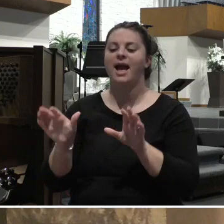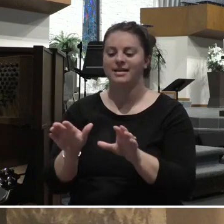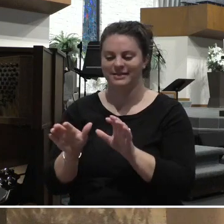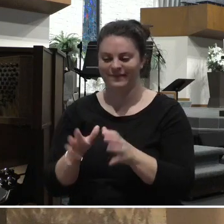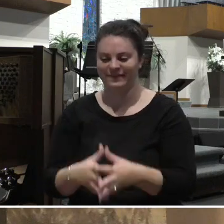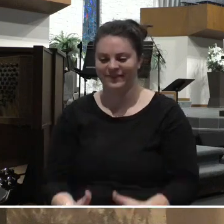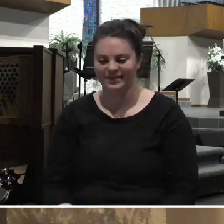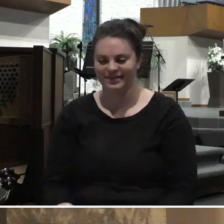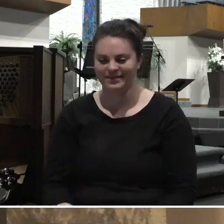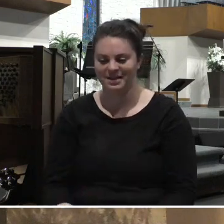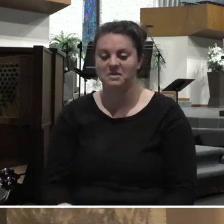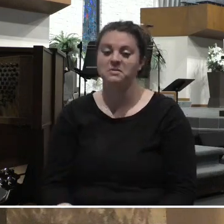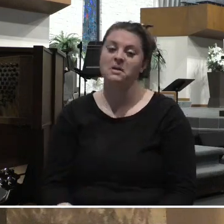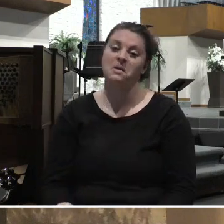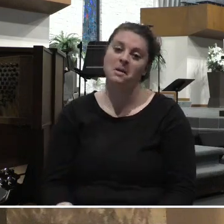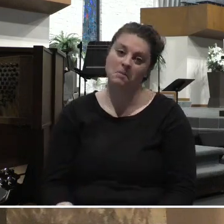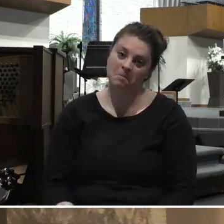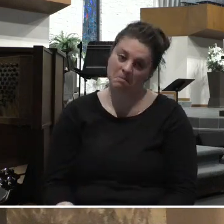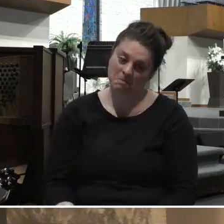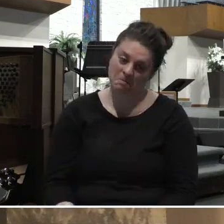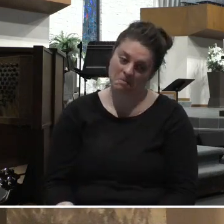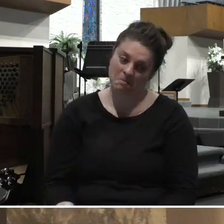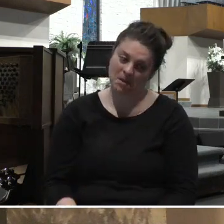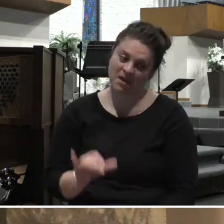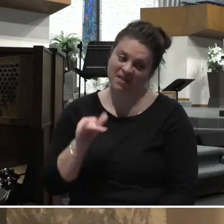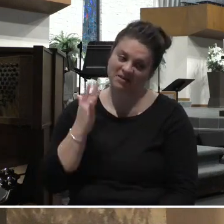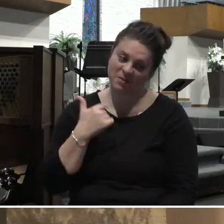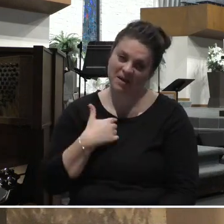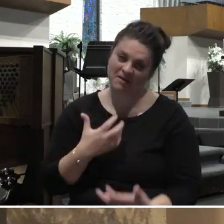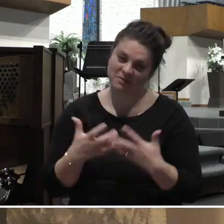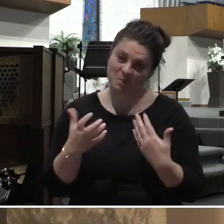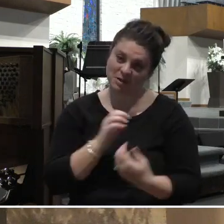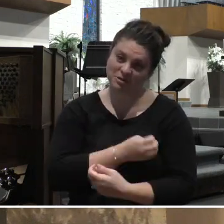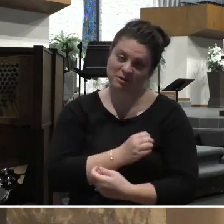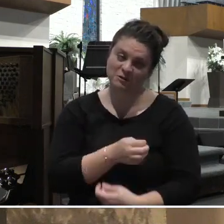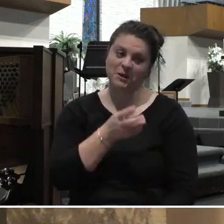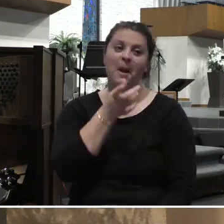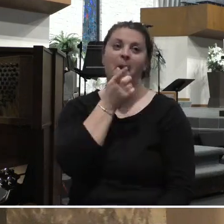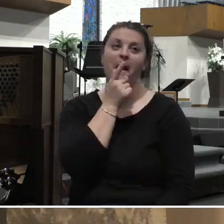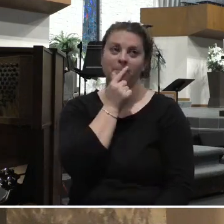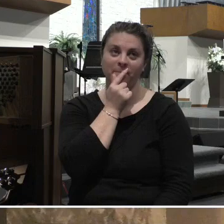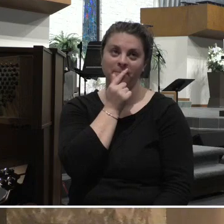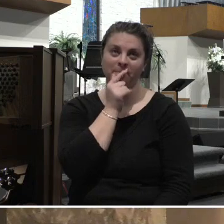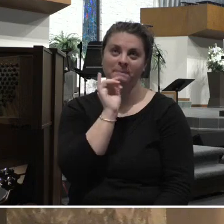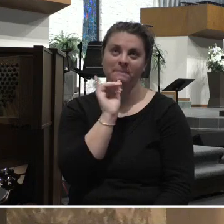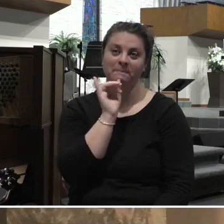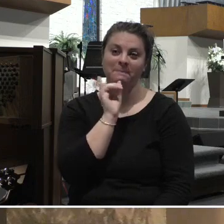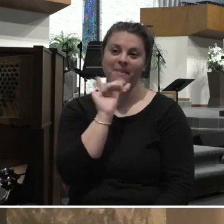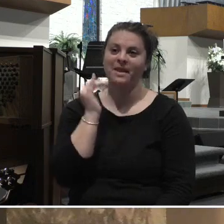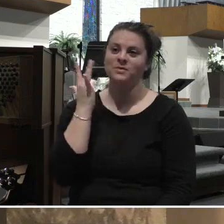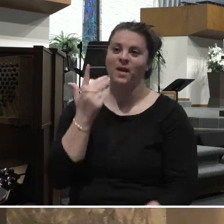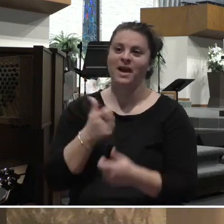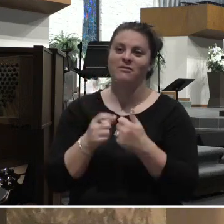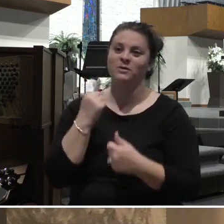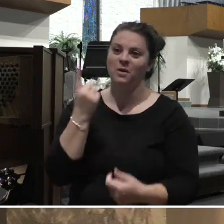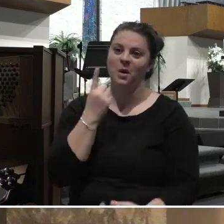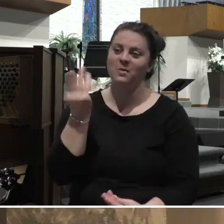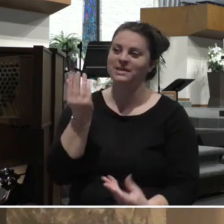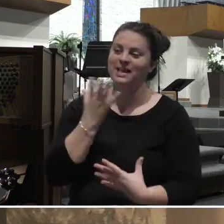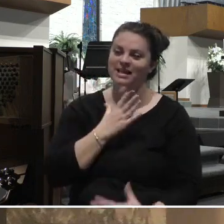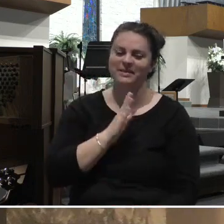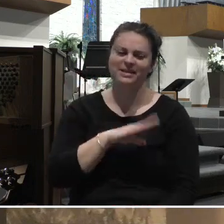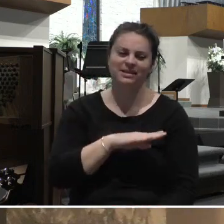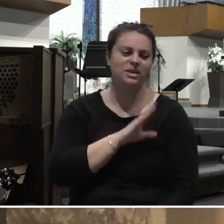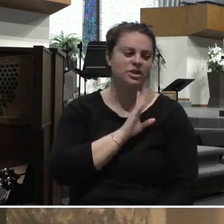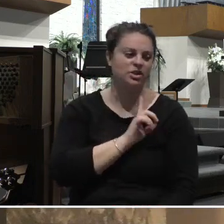And I was like, that's why I have so much energy. This is why everybody is always telling me to